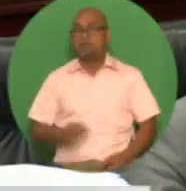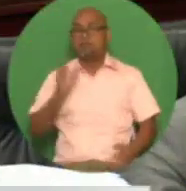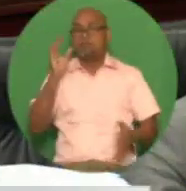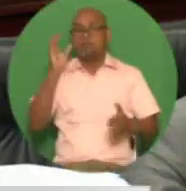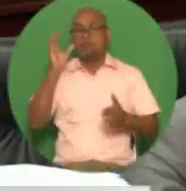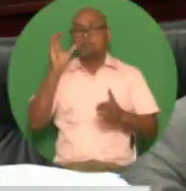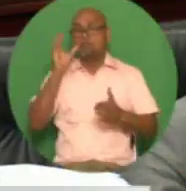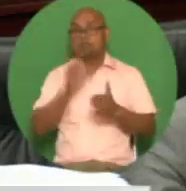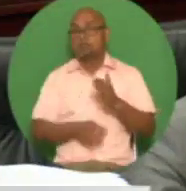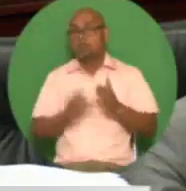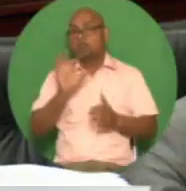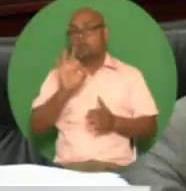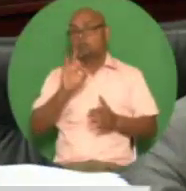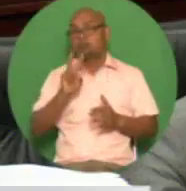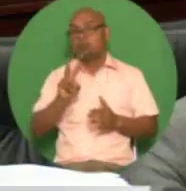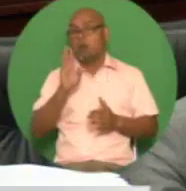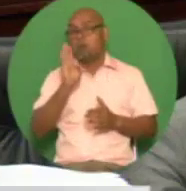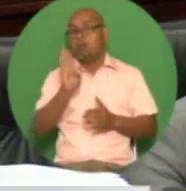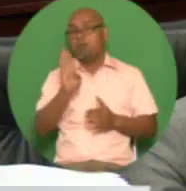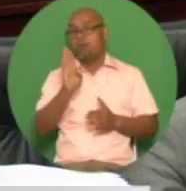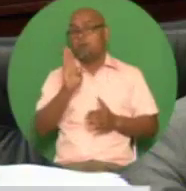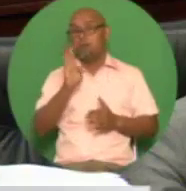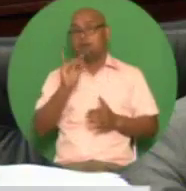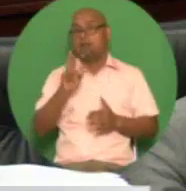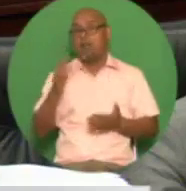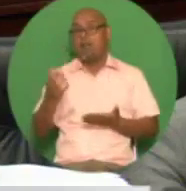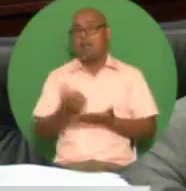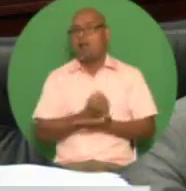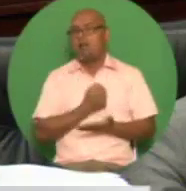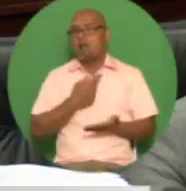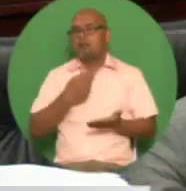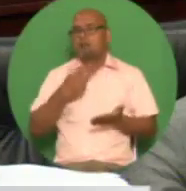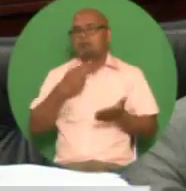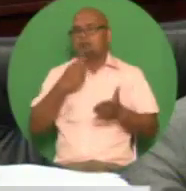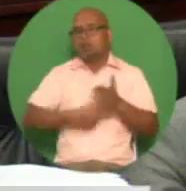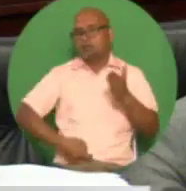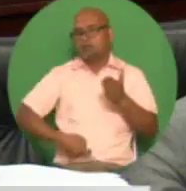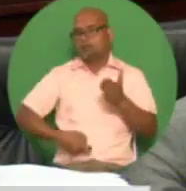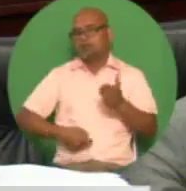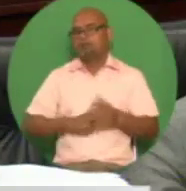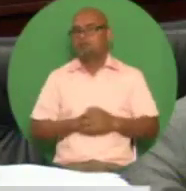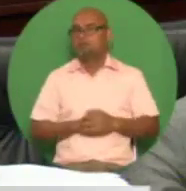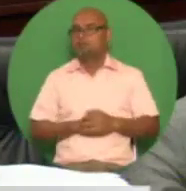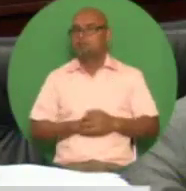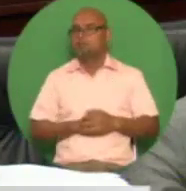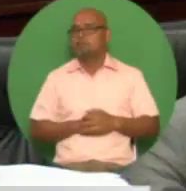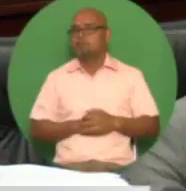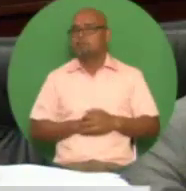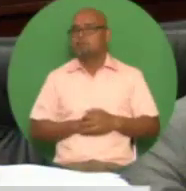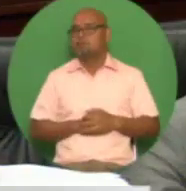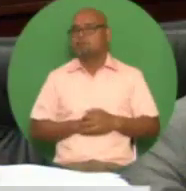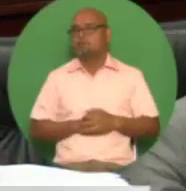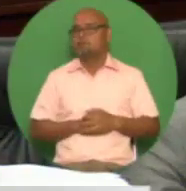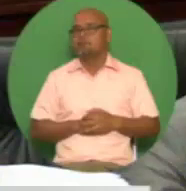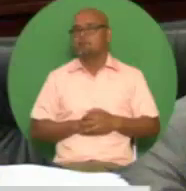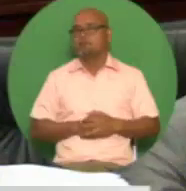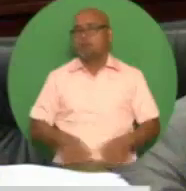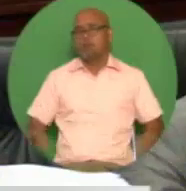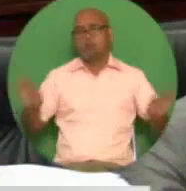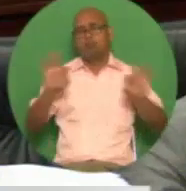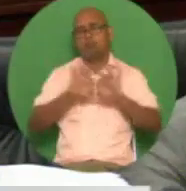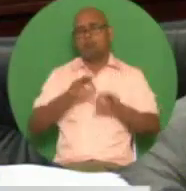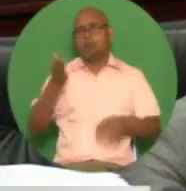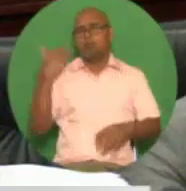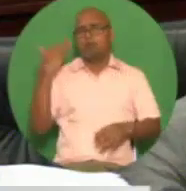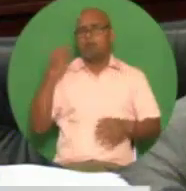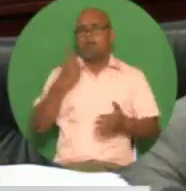b collection and recovery of tax to increase the penalty fines from three thousand